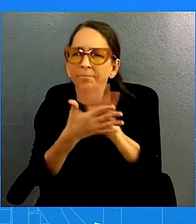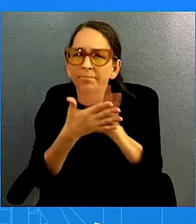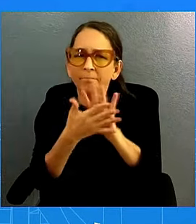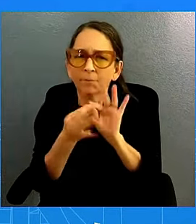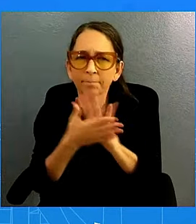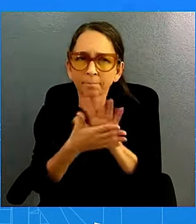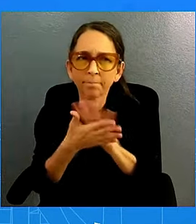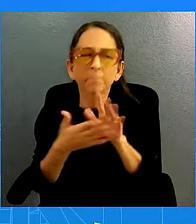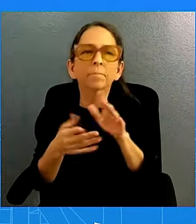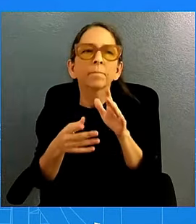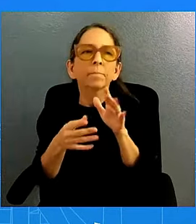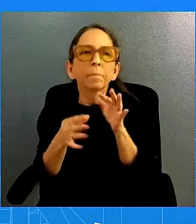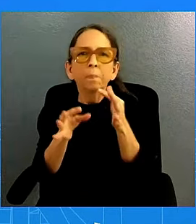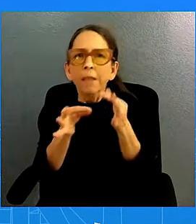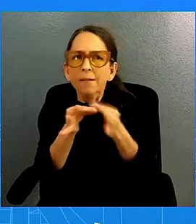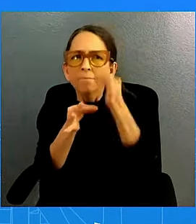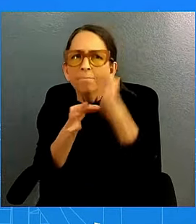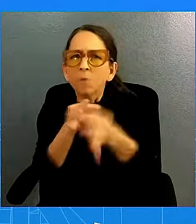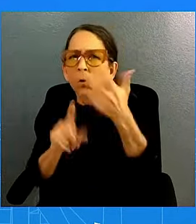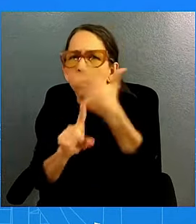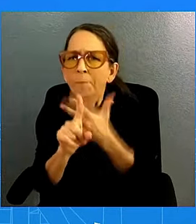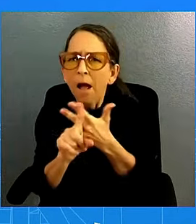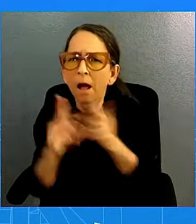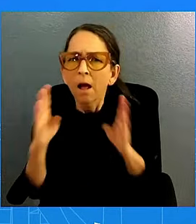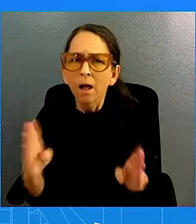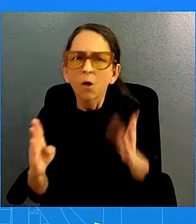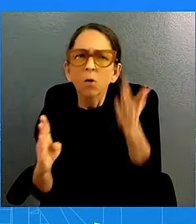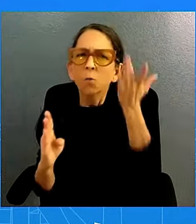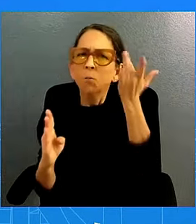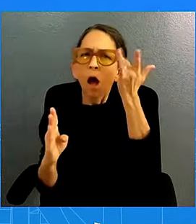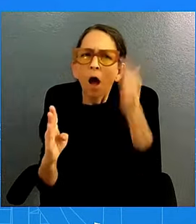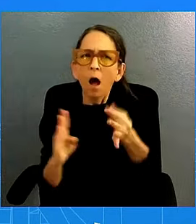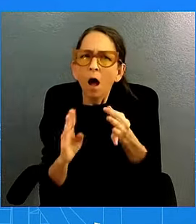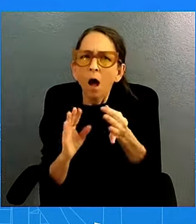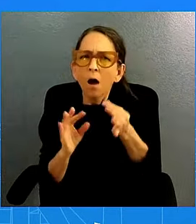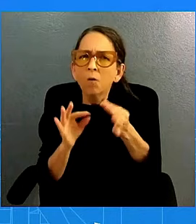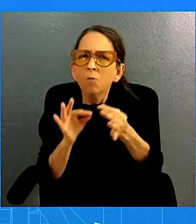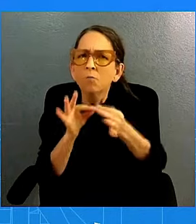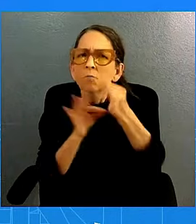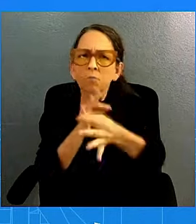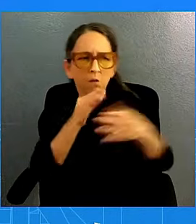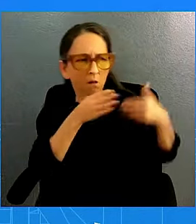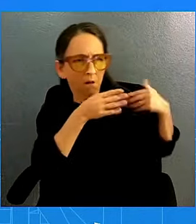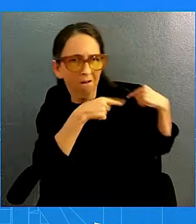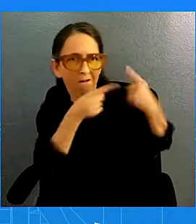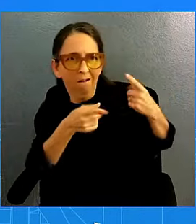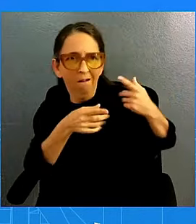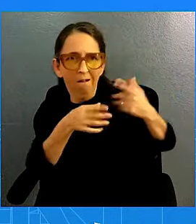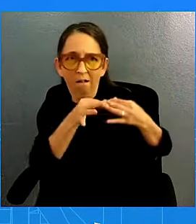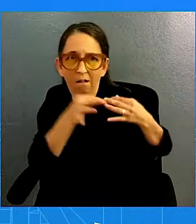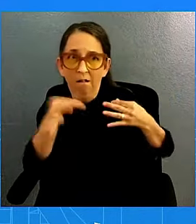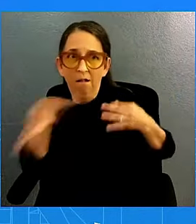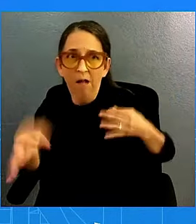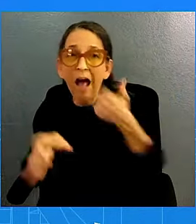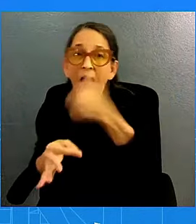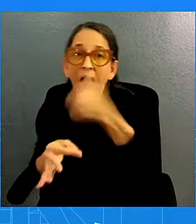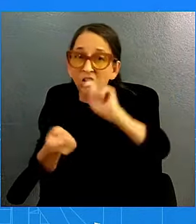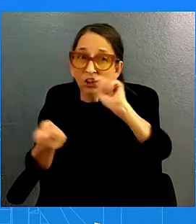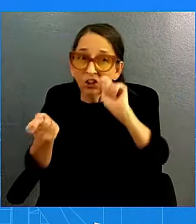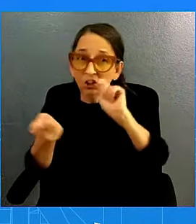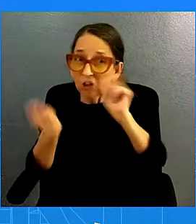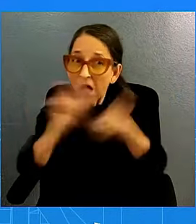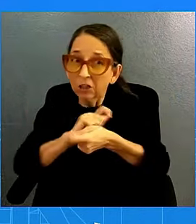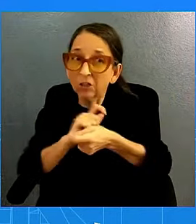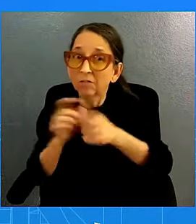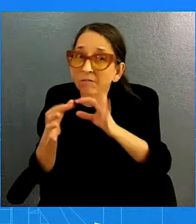bit why that process is taking so long and if it signals any sort of shift in the President's thinking about concerns he's expressed